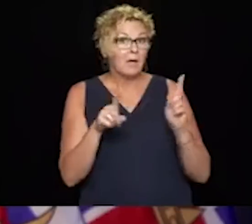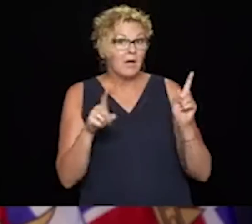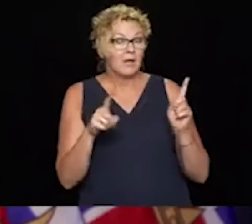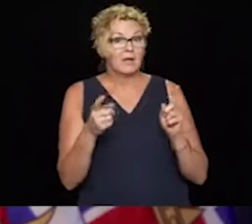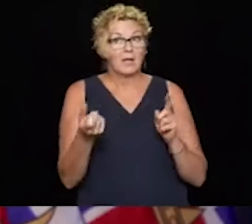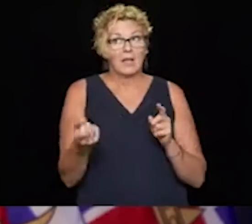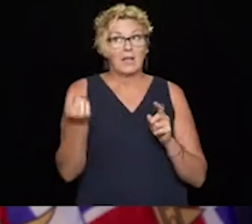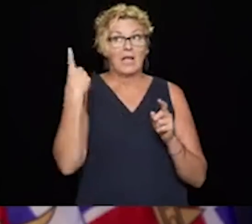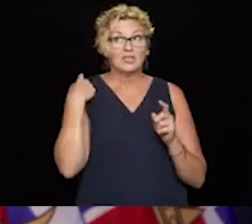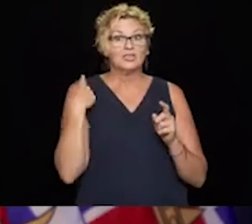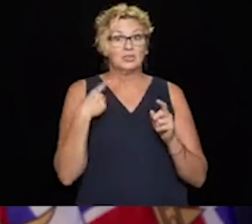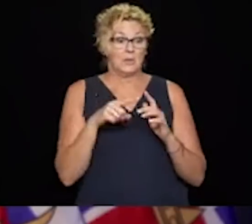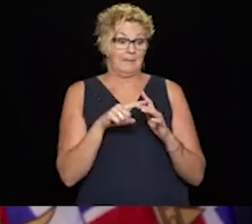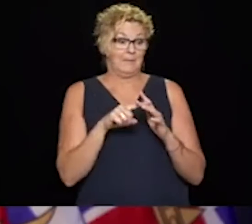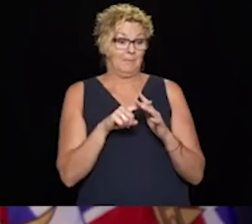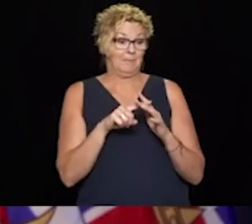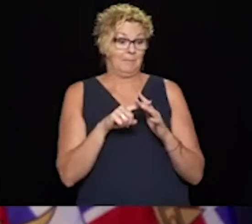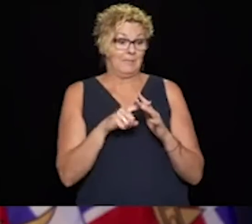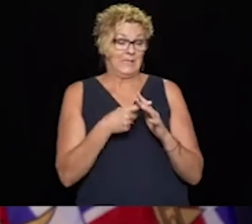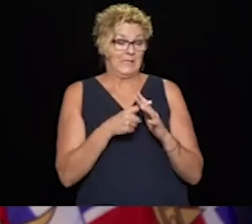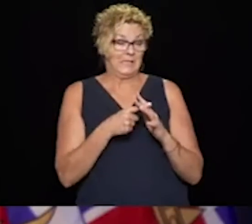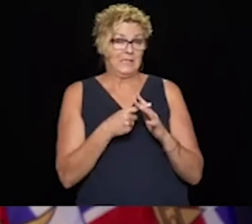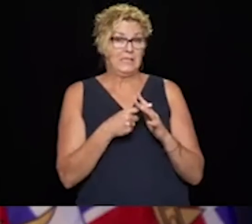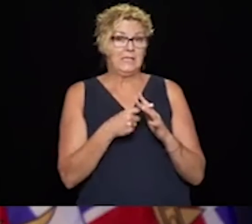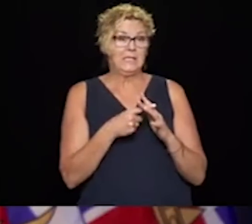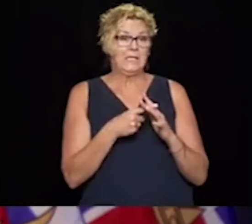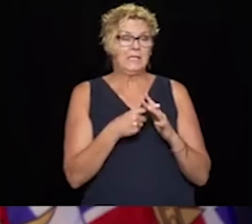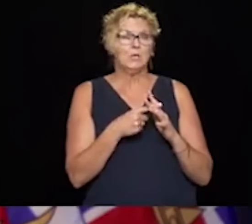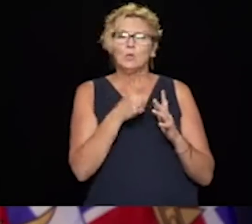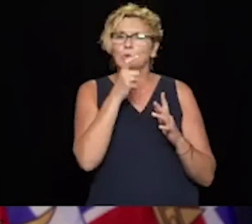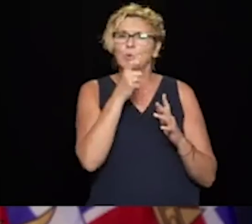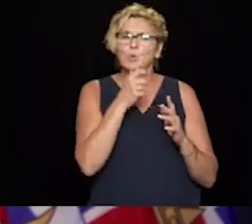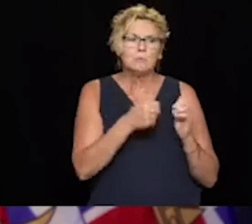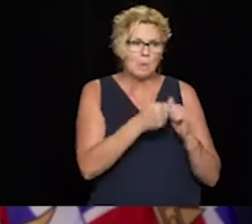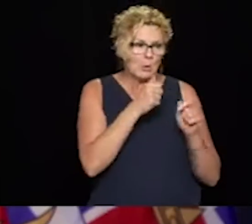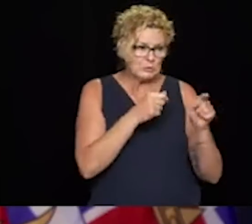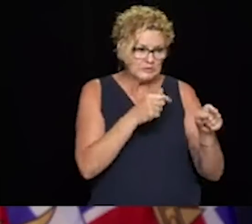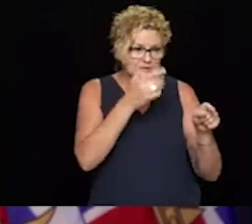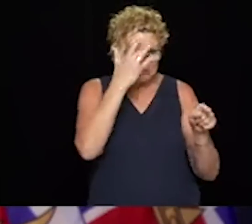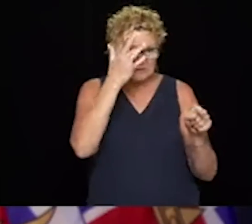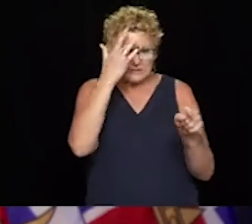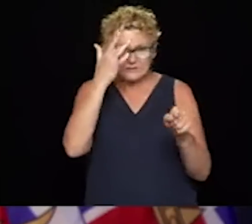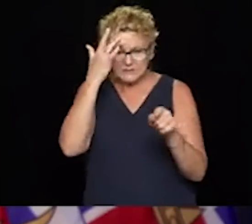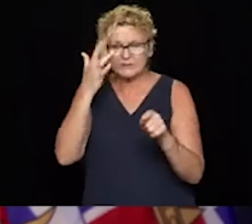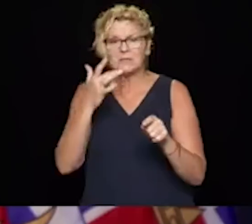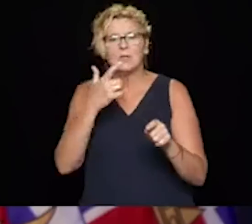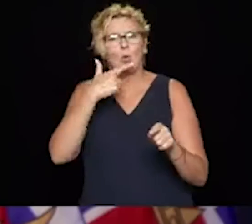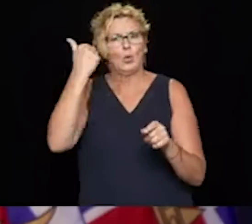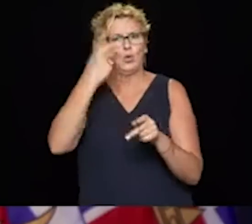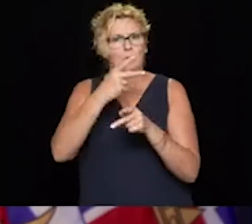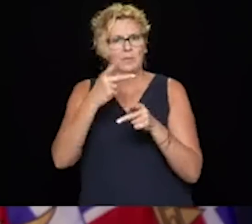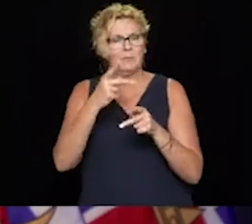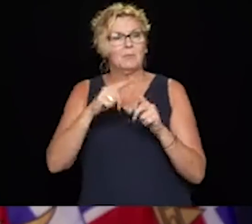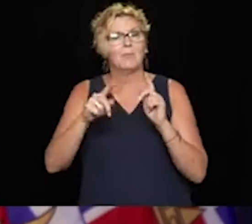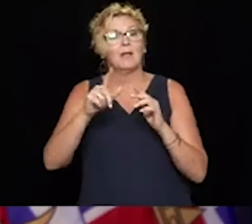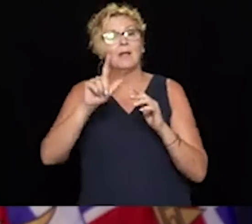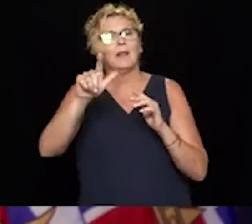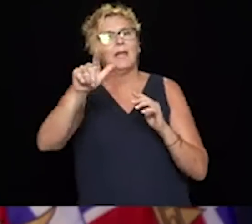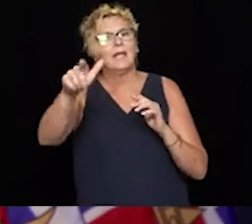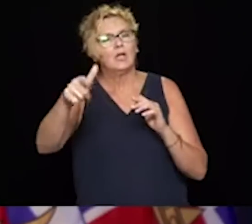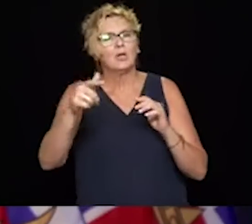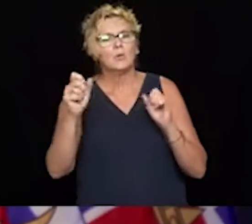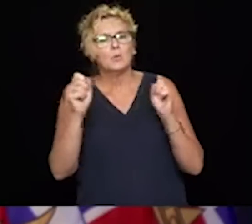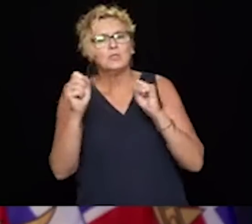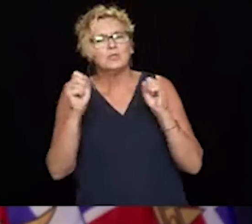influenza H1N1, which tends to affect younger people, and also influenza B. When we looked at what happened in